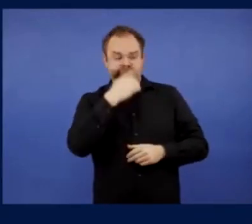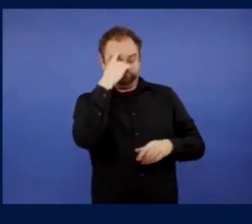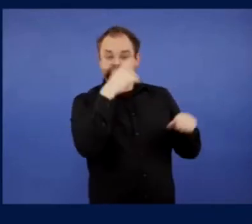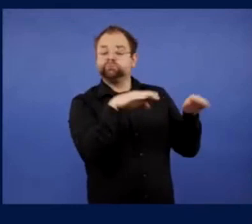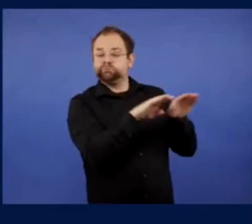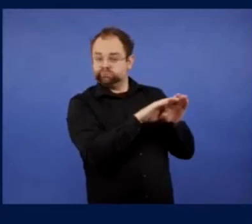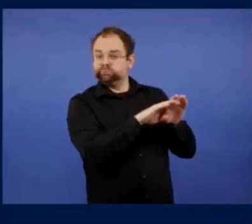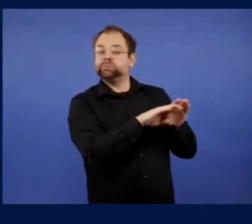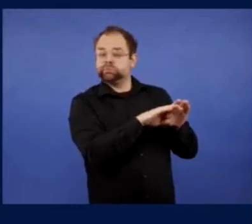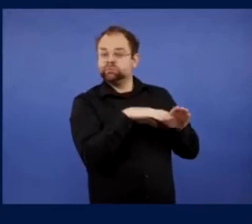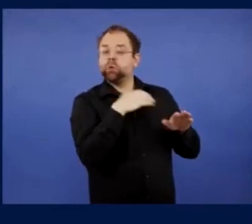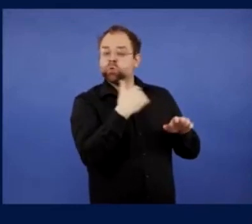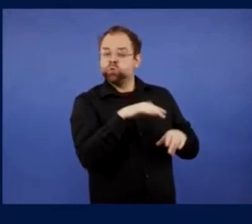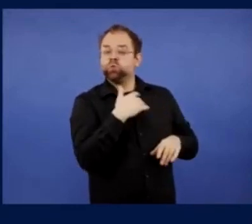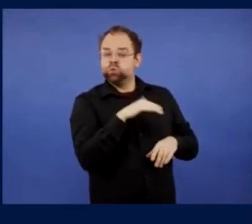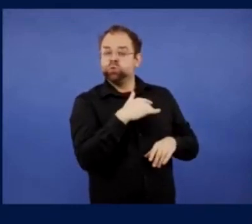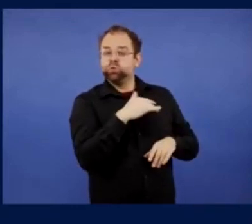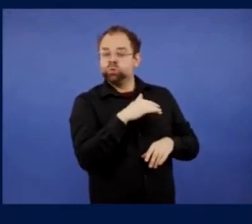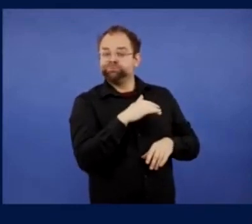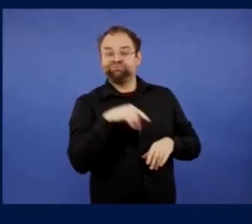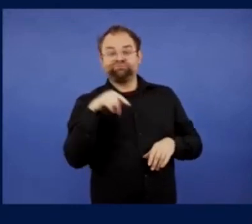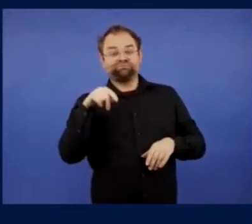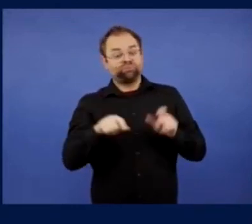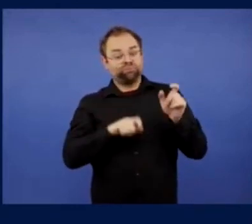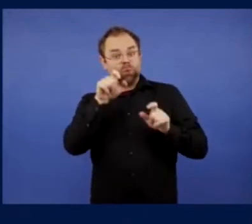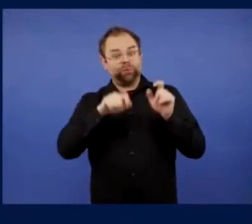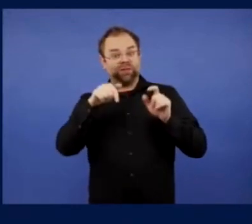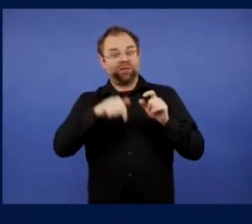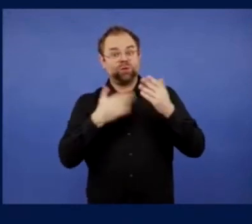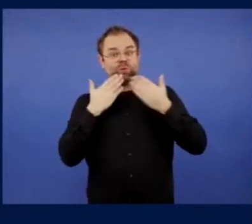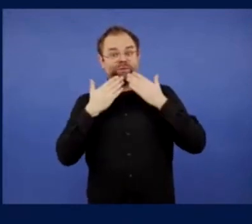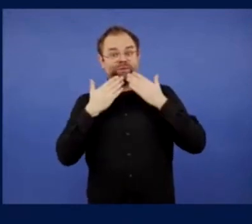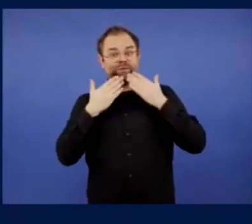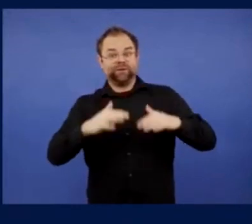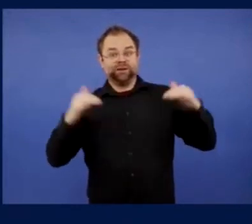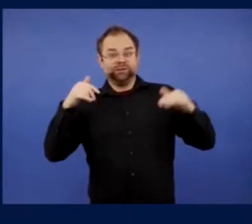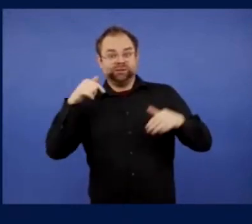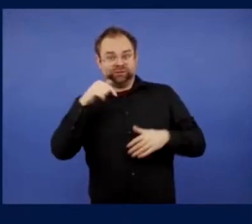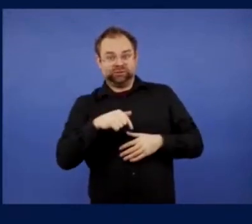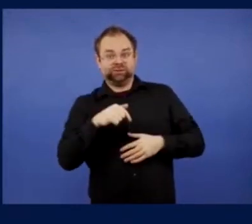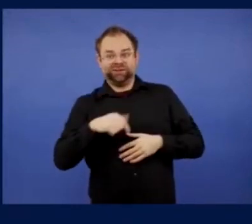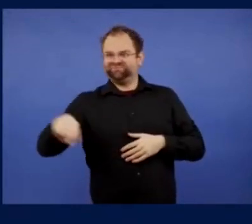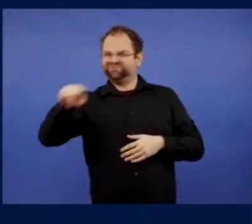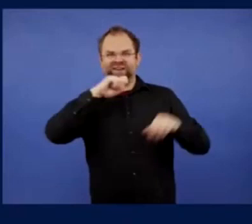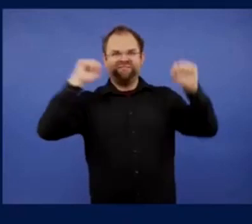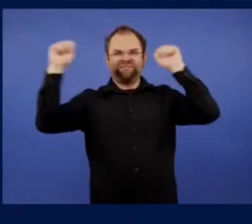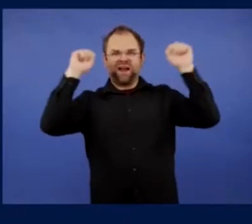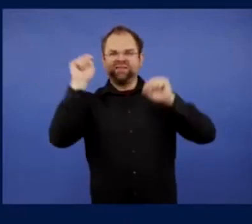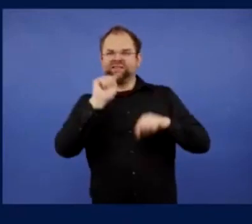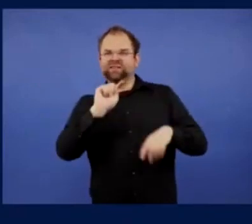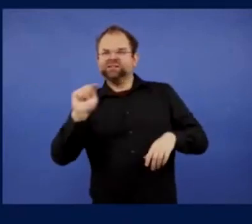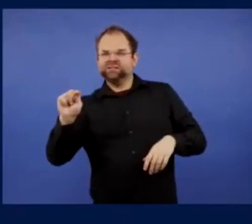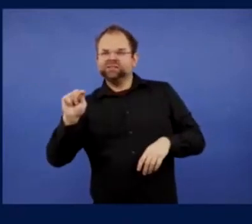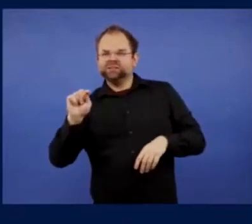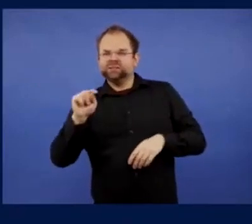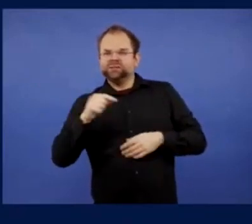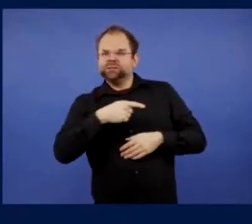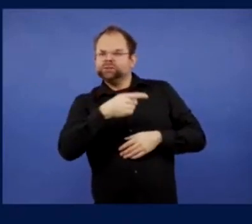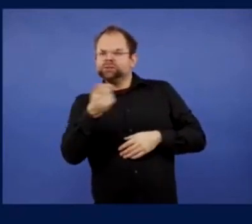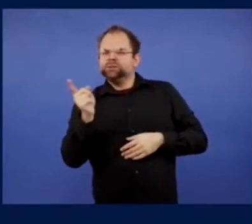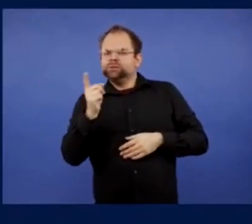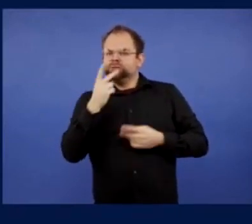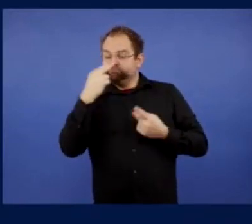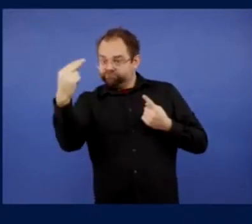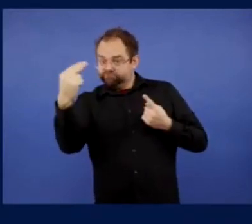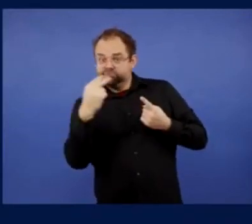League Disability Advisory Group, and we're currently checking compliance with Premier League clubs towards the accessible stadia guidelines, which are